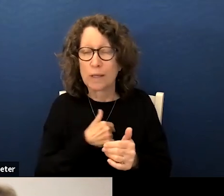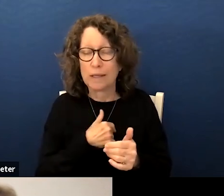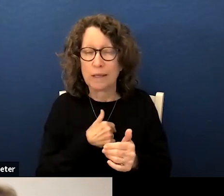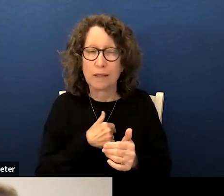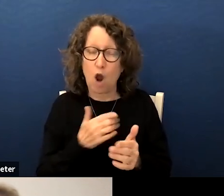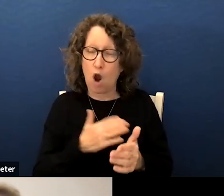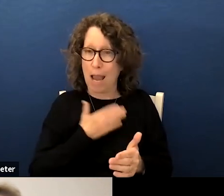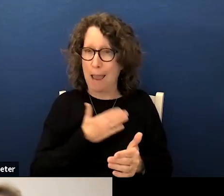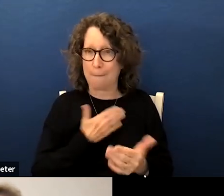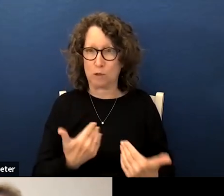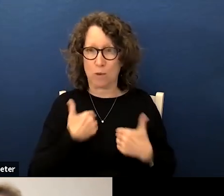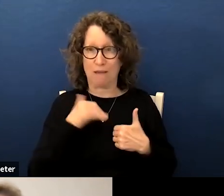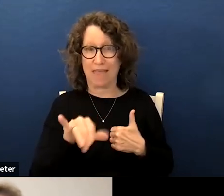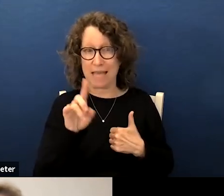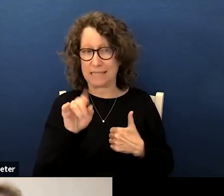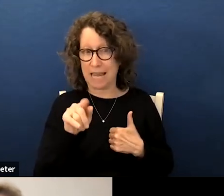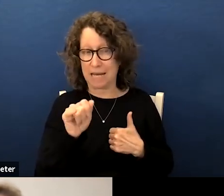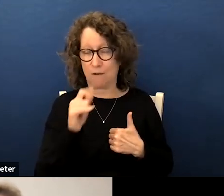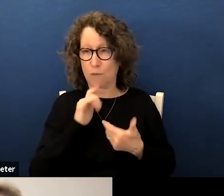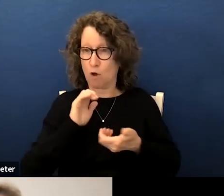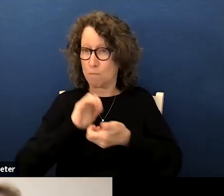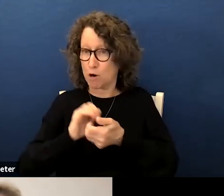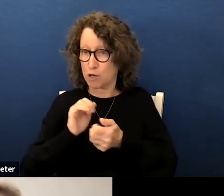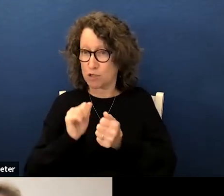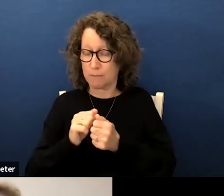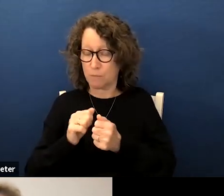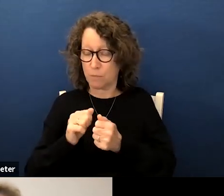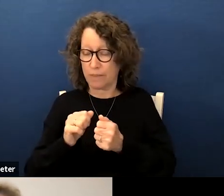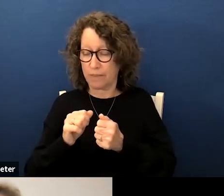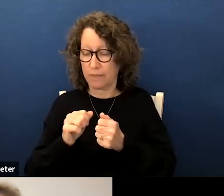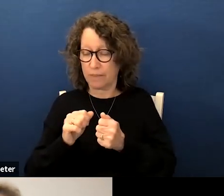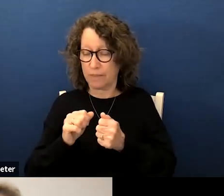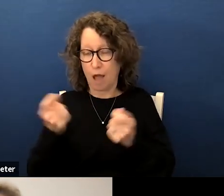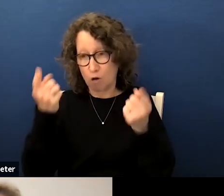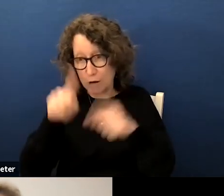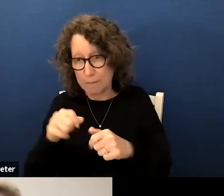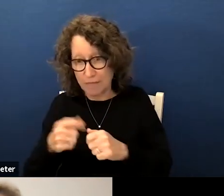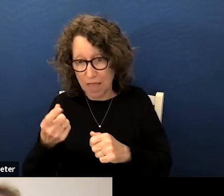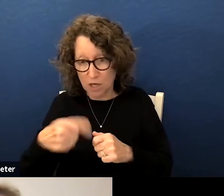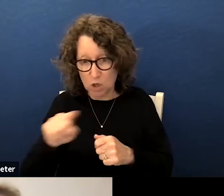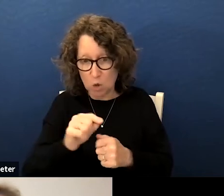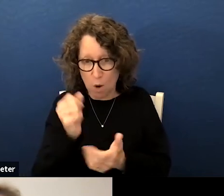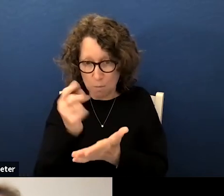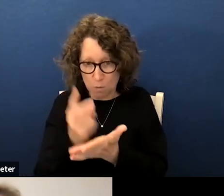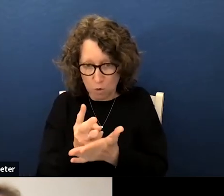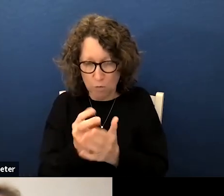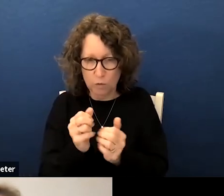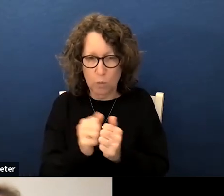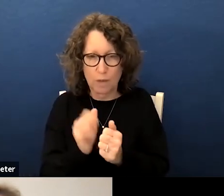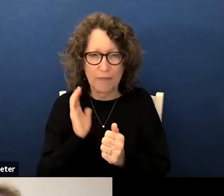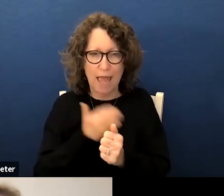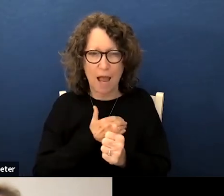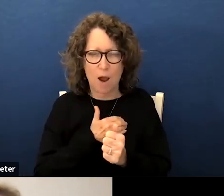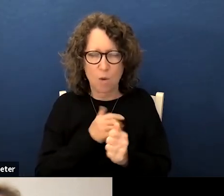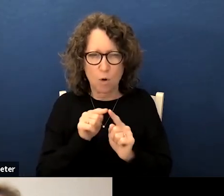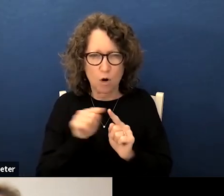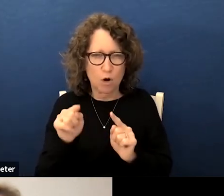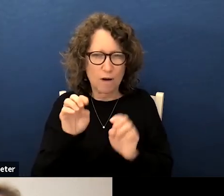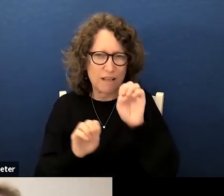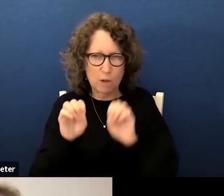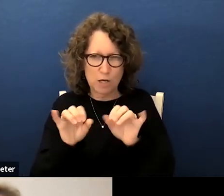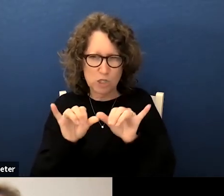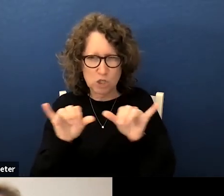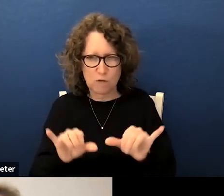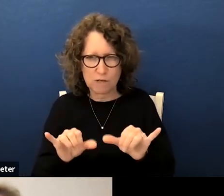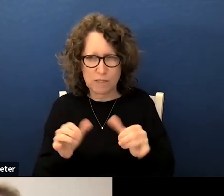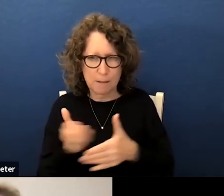happy to have this data through our new partnership agreement that you approved with transcript evaluation services in